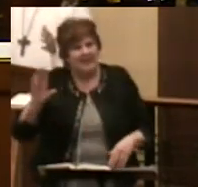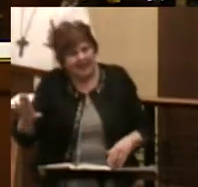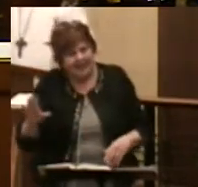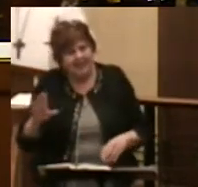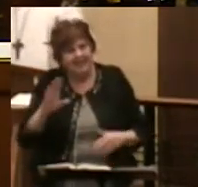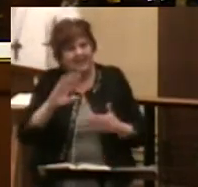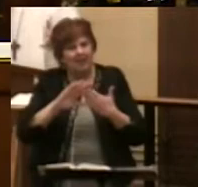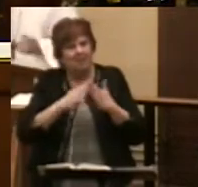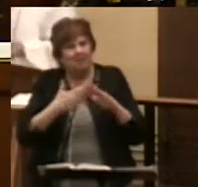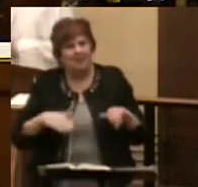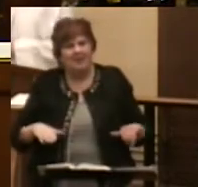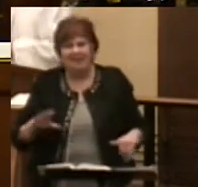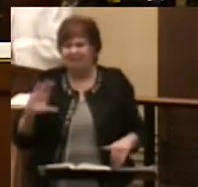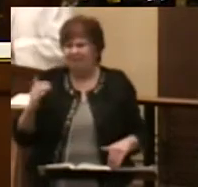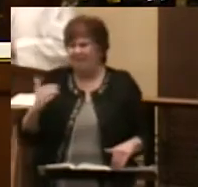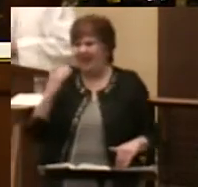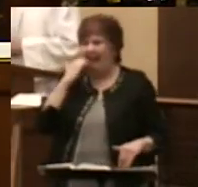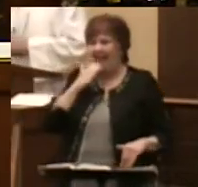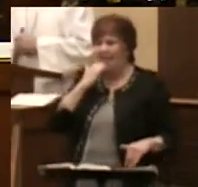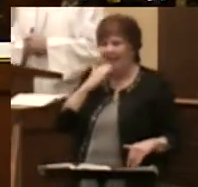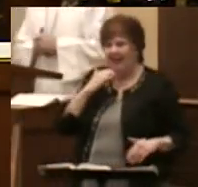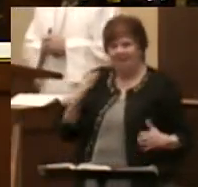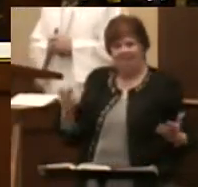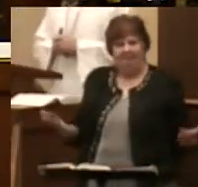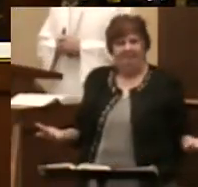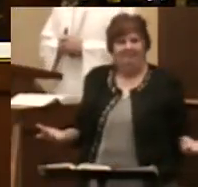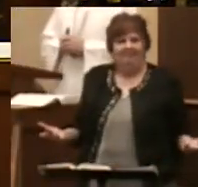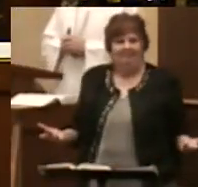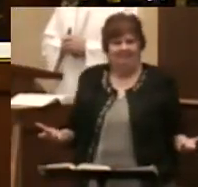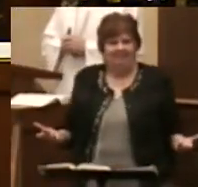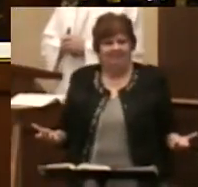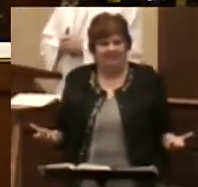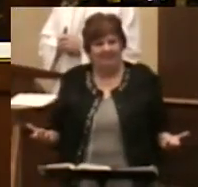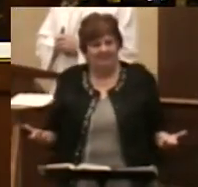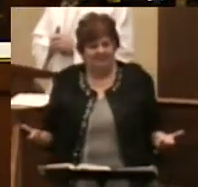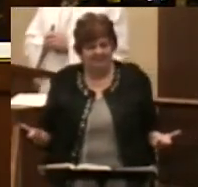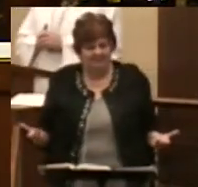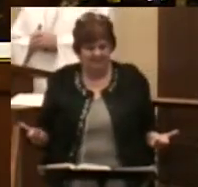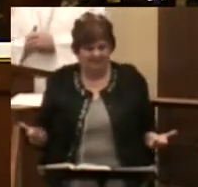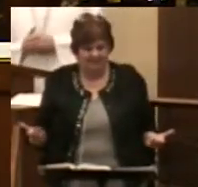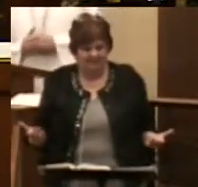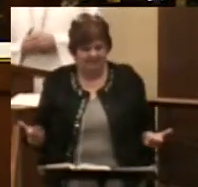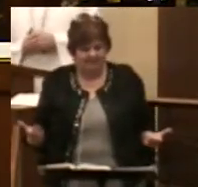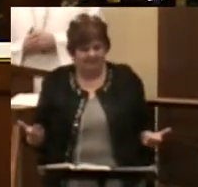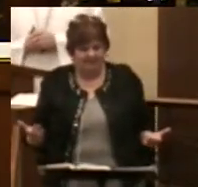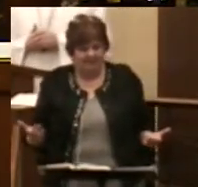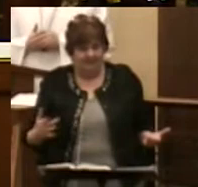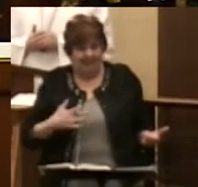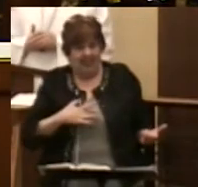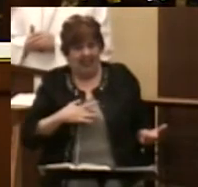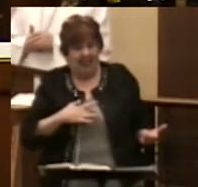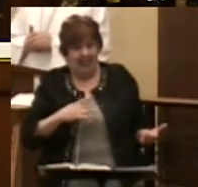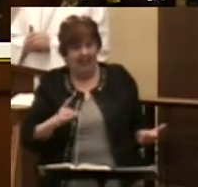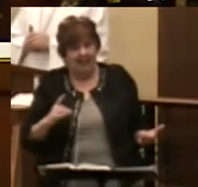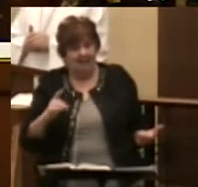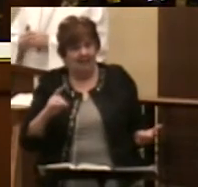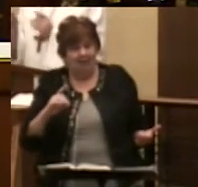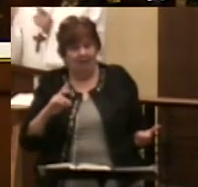But what does this look like in everyday life? You might wonder. Well, if you like political drama,